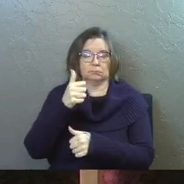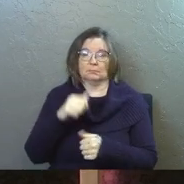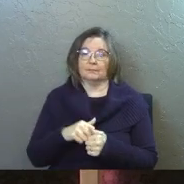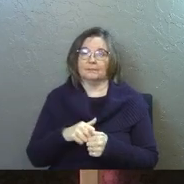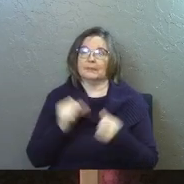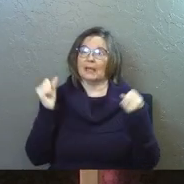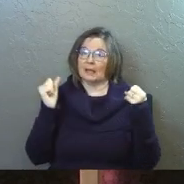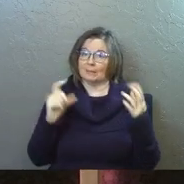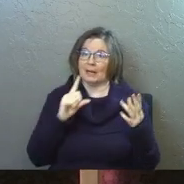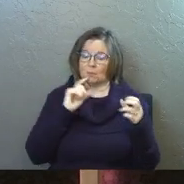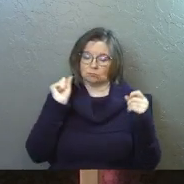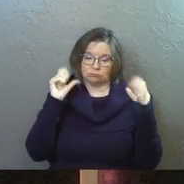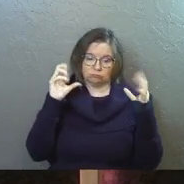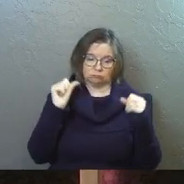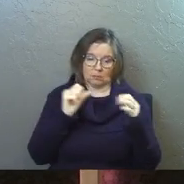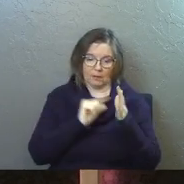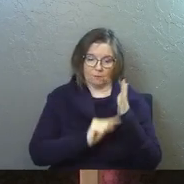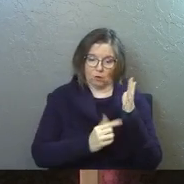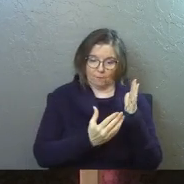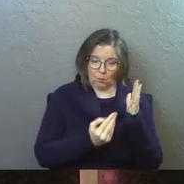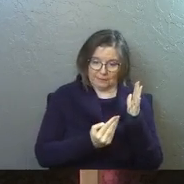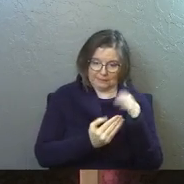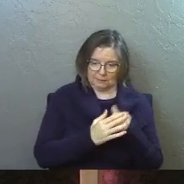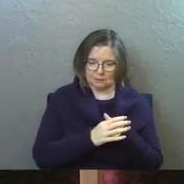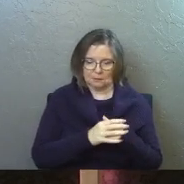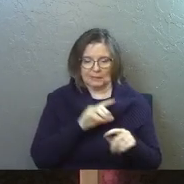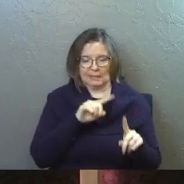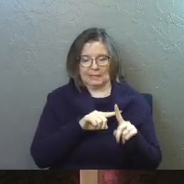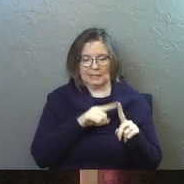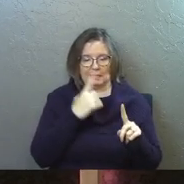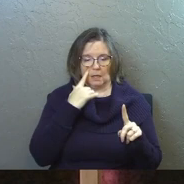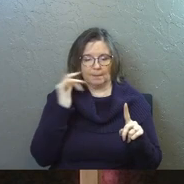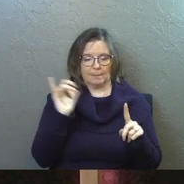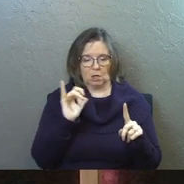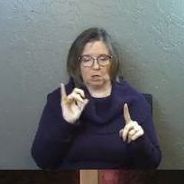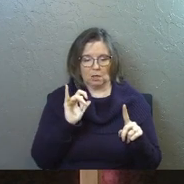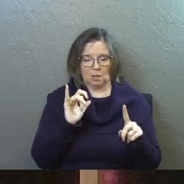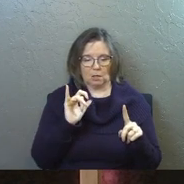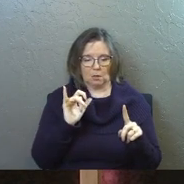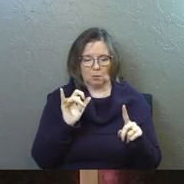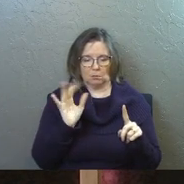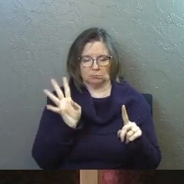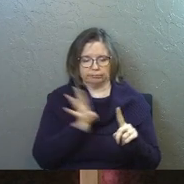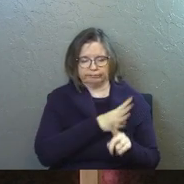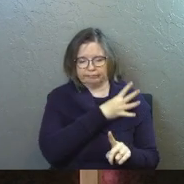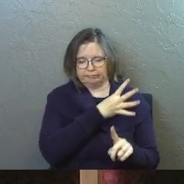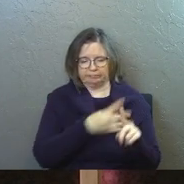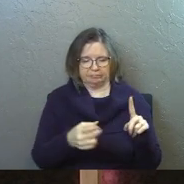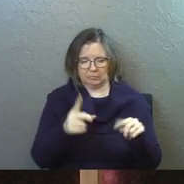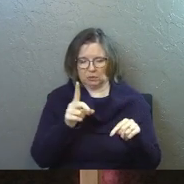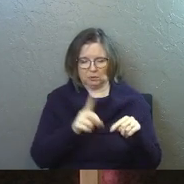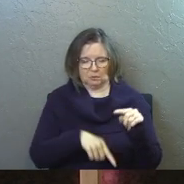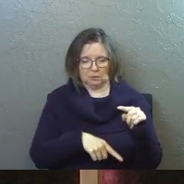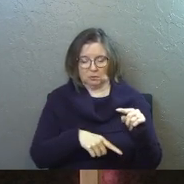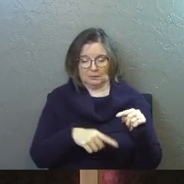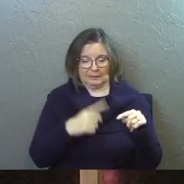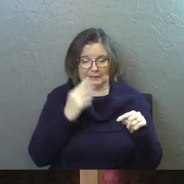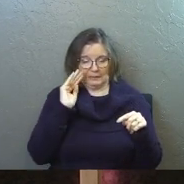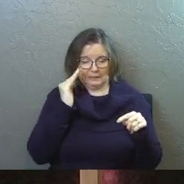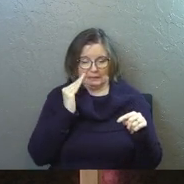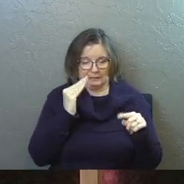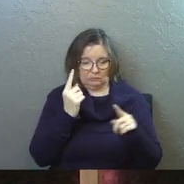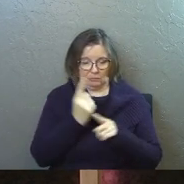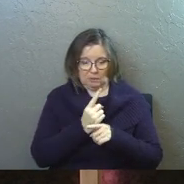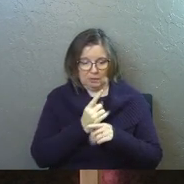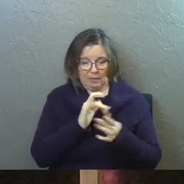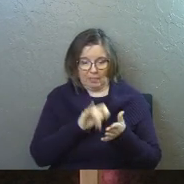As many were astonished at you. Verse 14, his appearance was so marred beyond human semblance and his